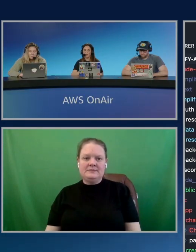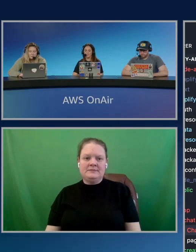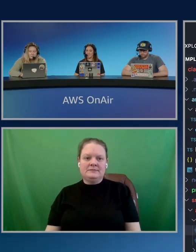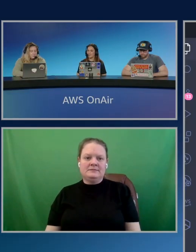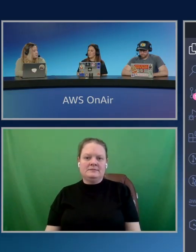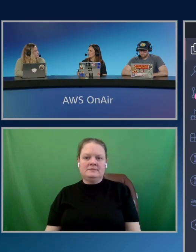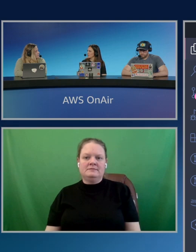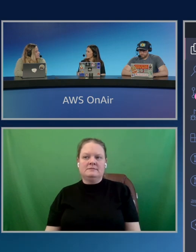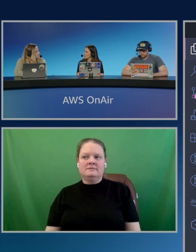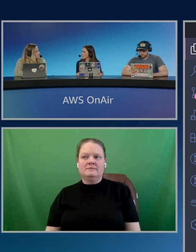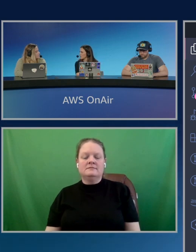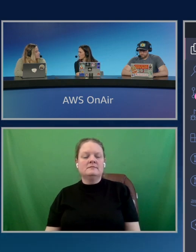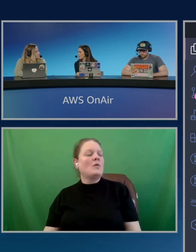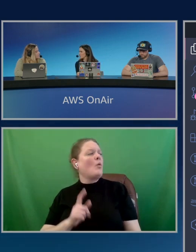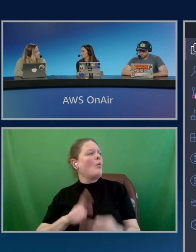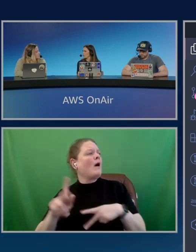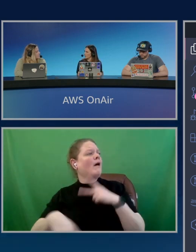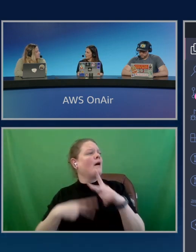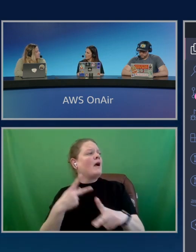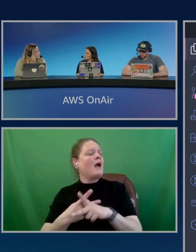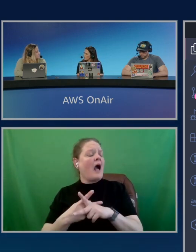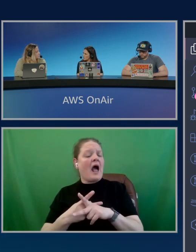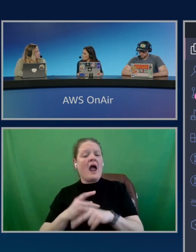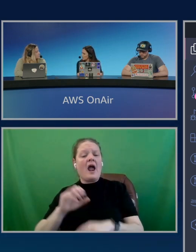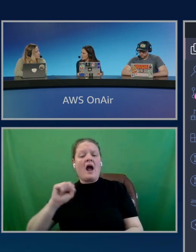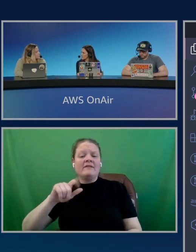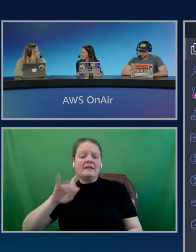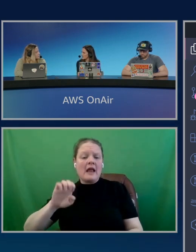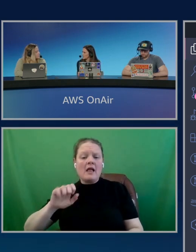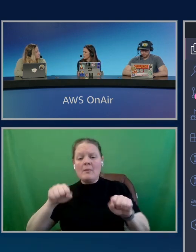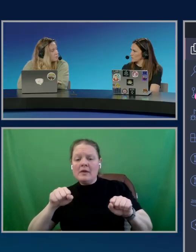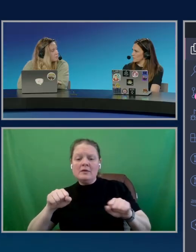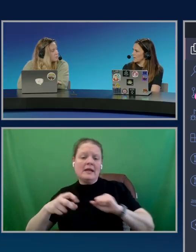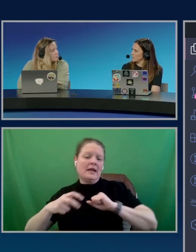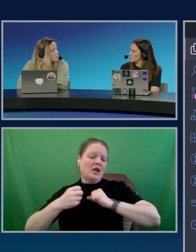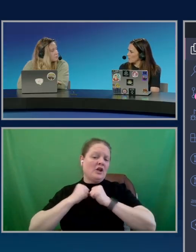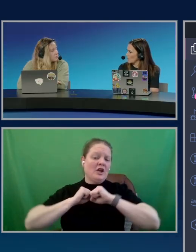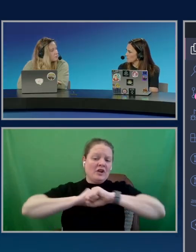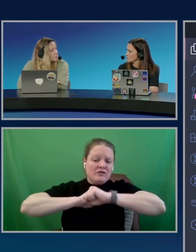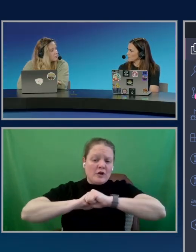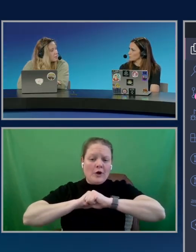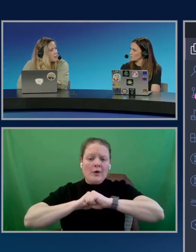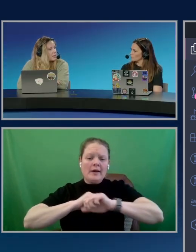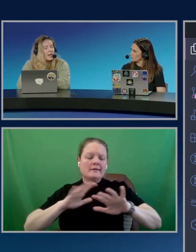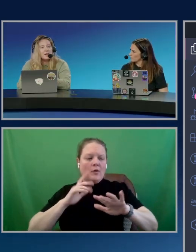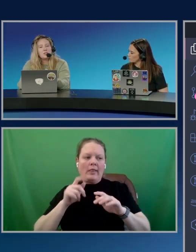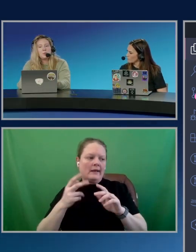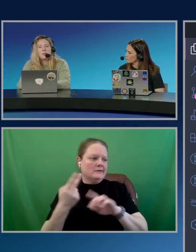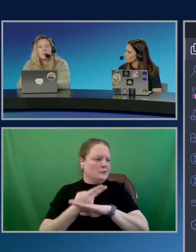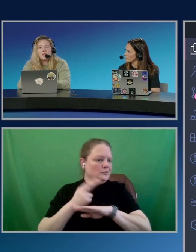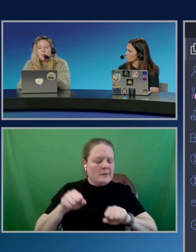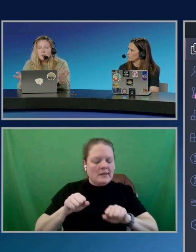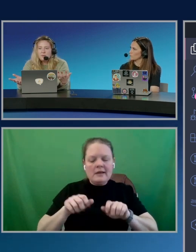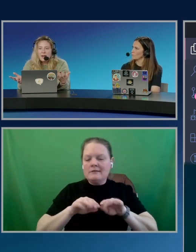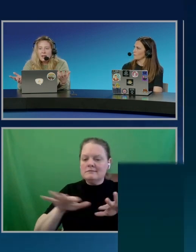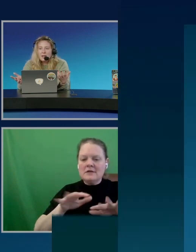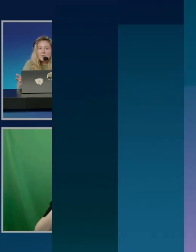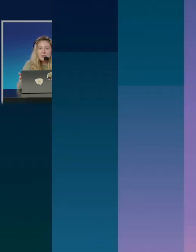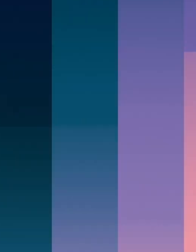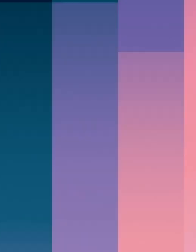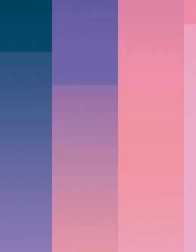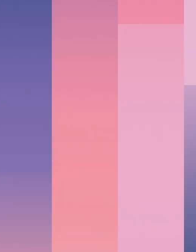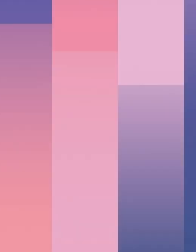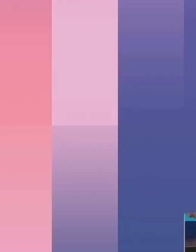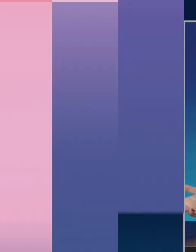What kind of scalability and security features are enabled to make these production ready? Do you know? Yeah. So within Amplify,